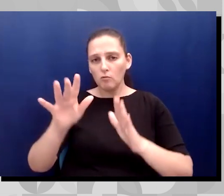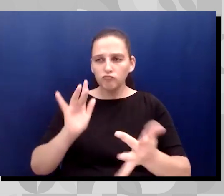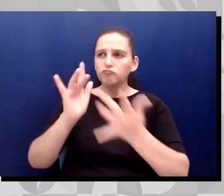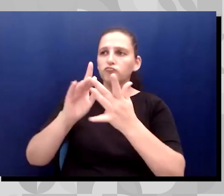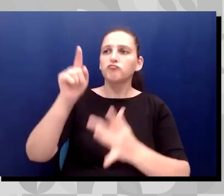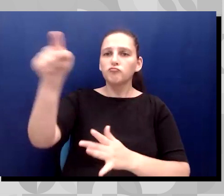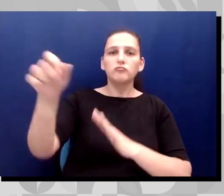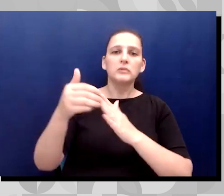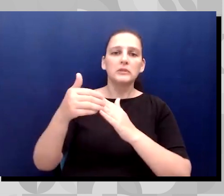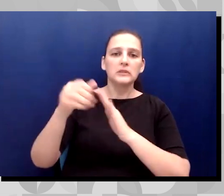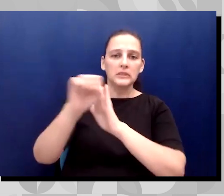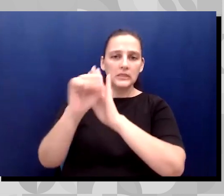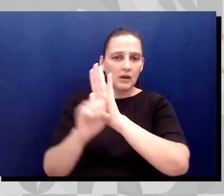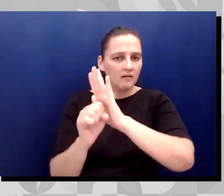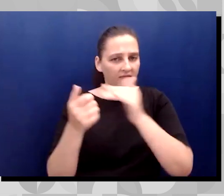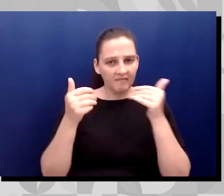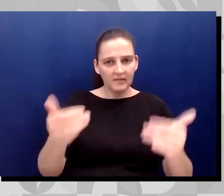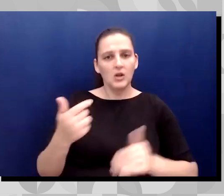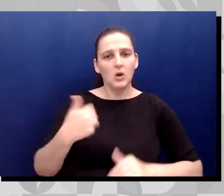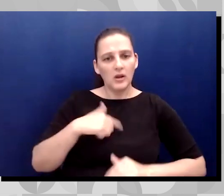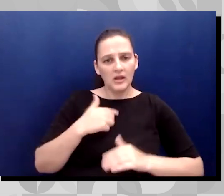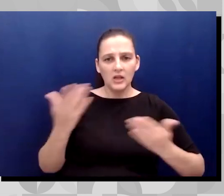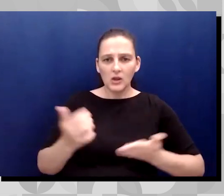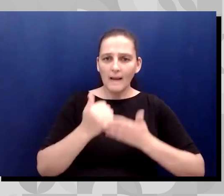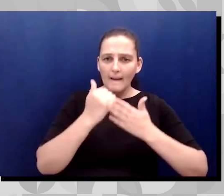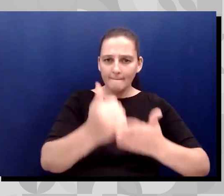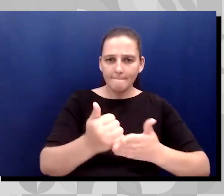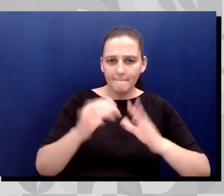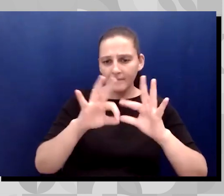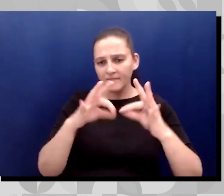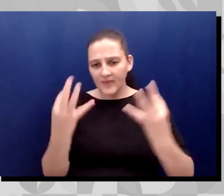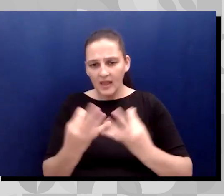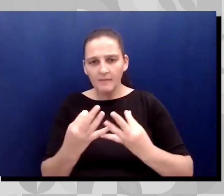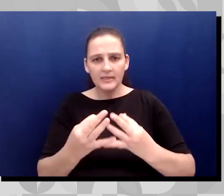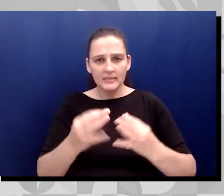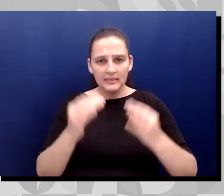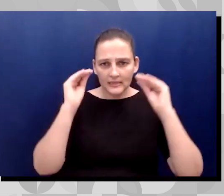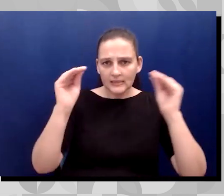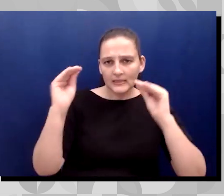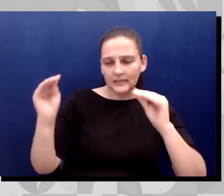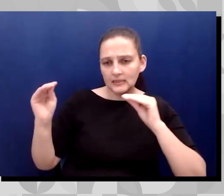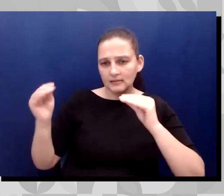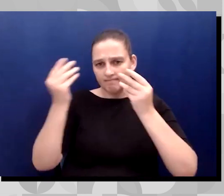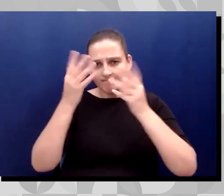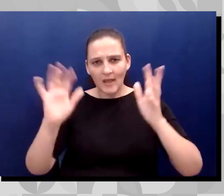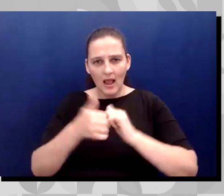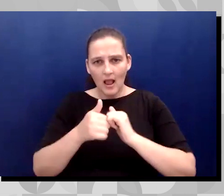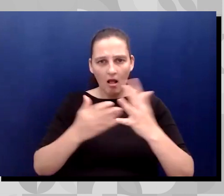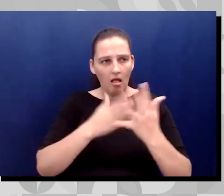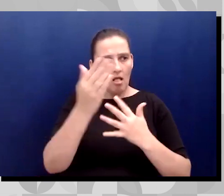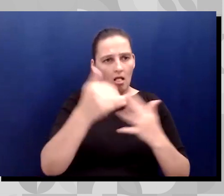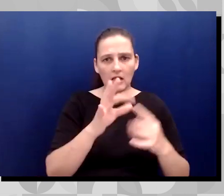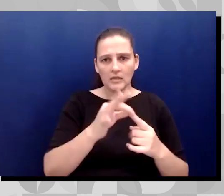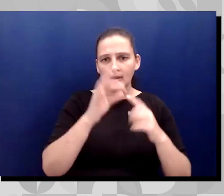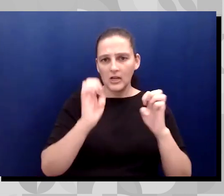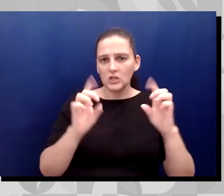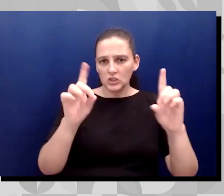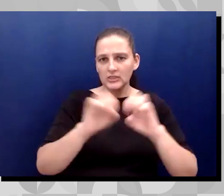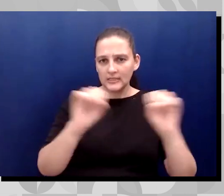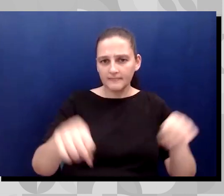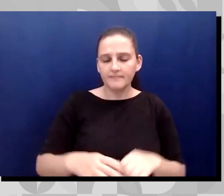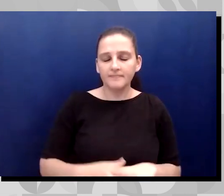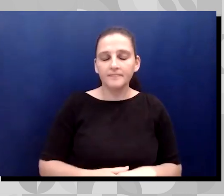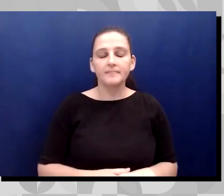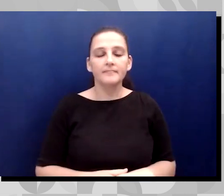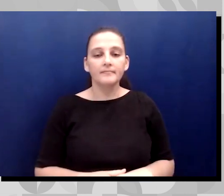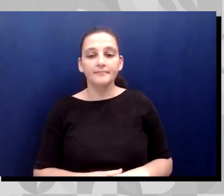and educate them and inform them and help them navigate the special education system. Part of my mission is